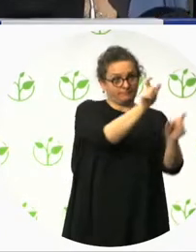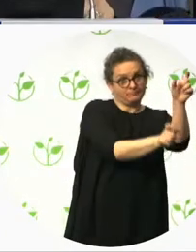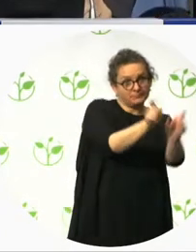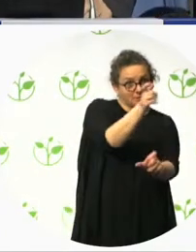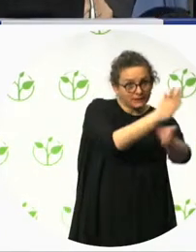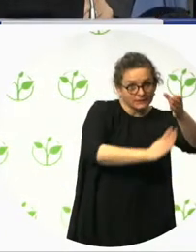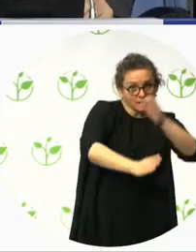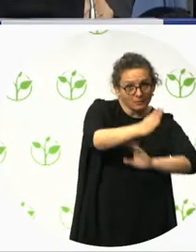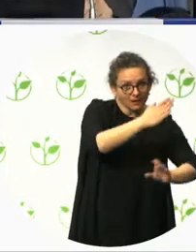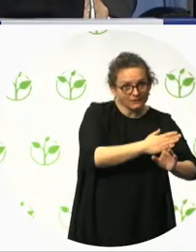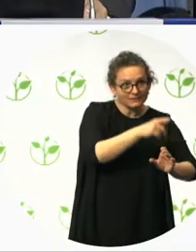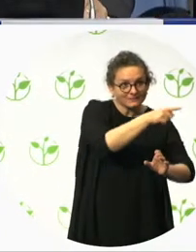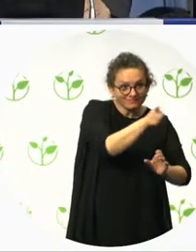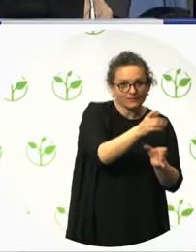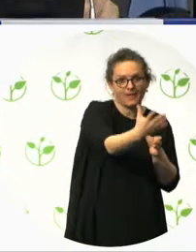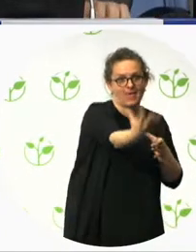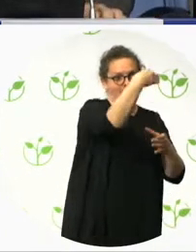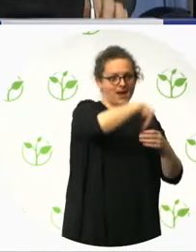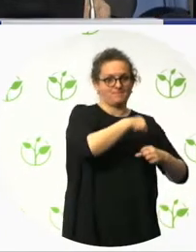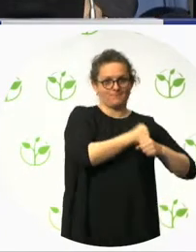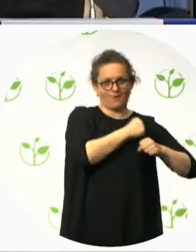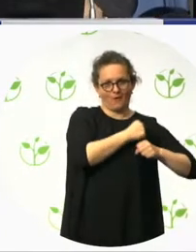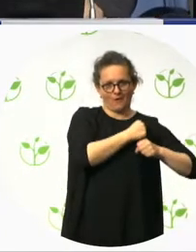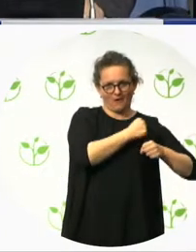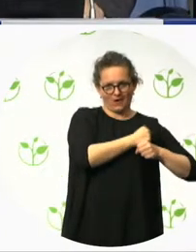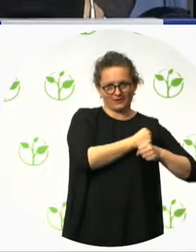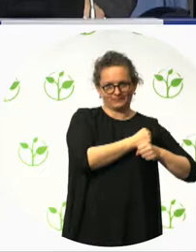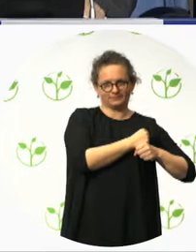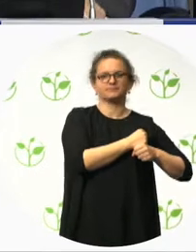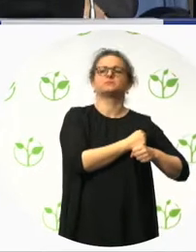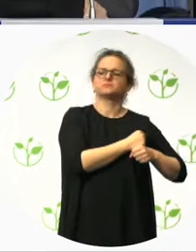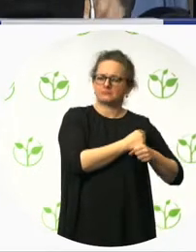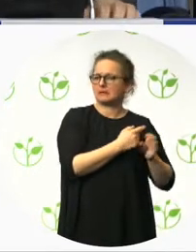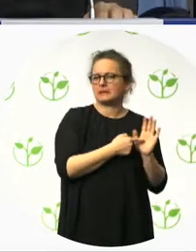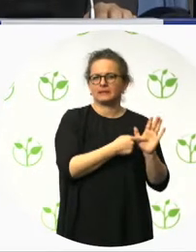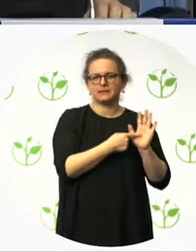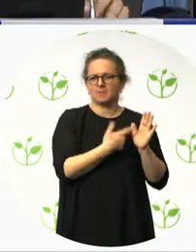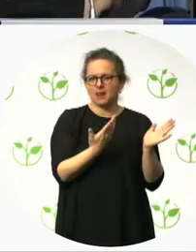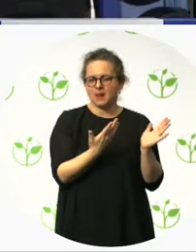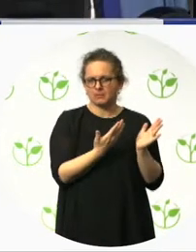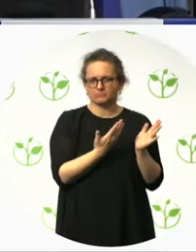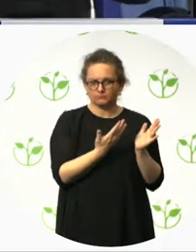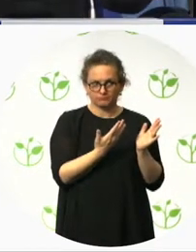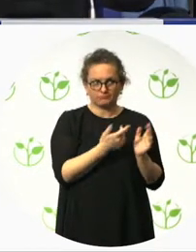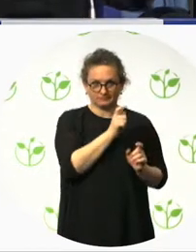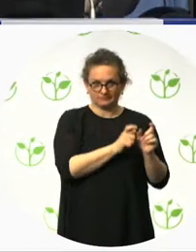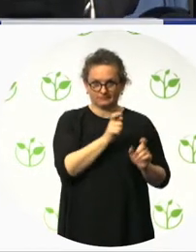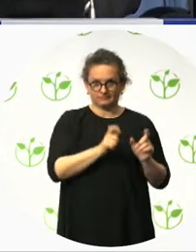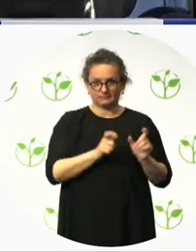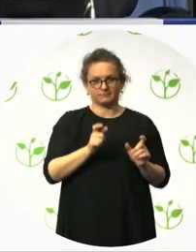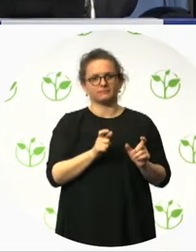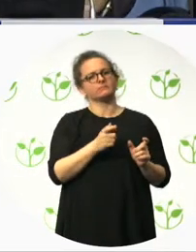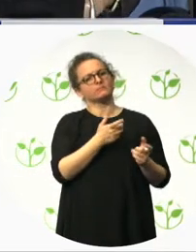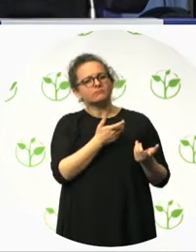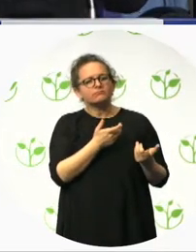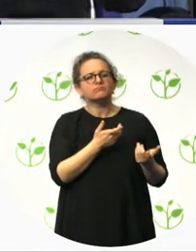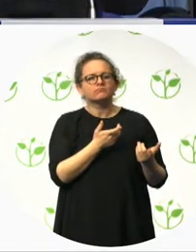organisations, APSA in the case of Elche and staffed mainly by persons with disabilities. Following an initial